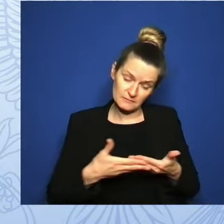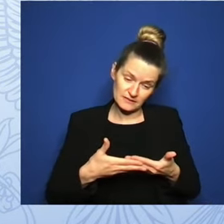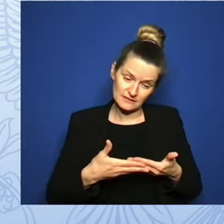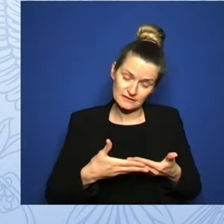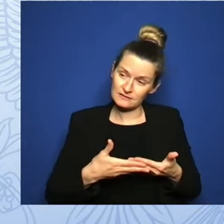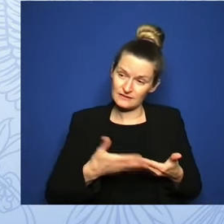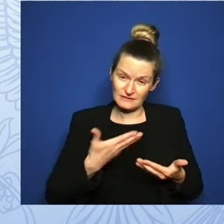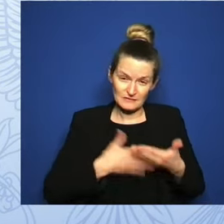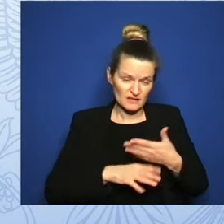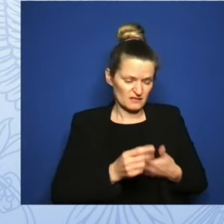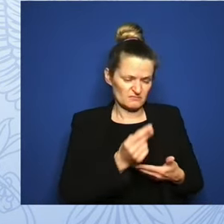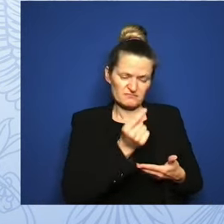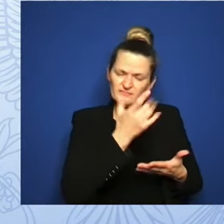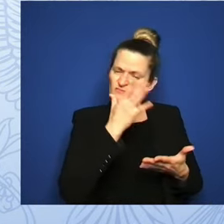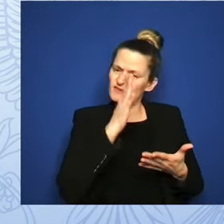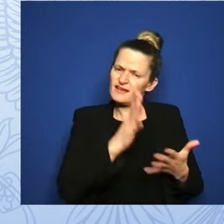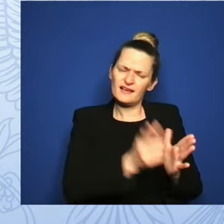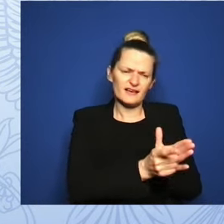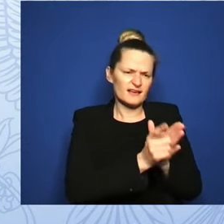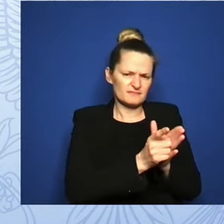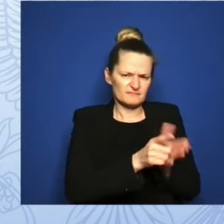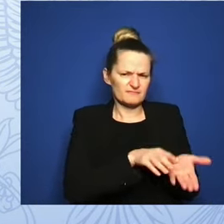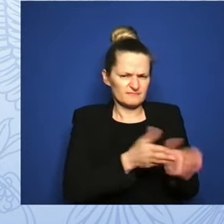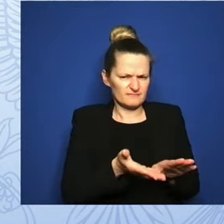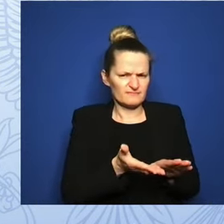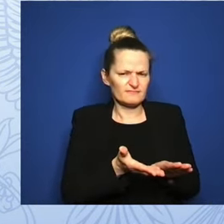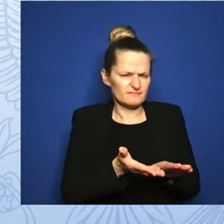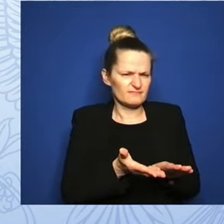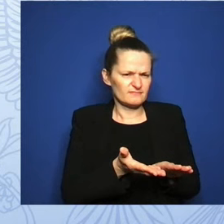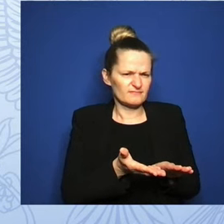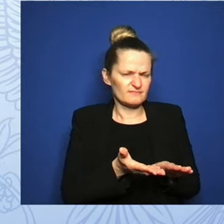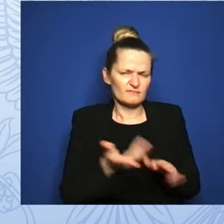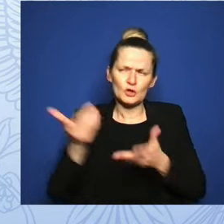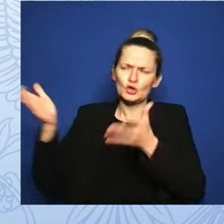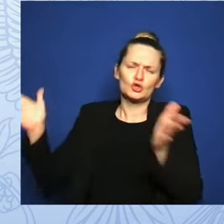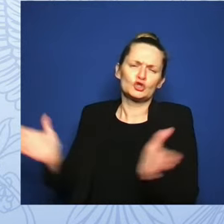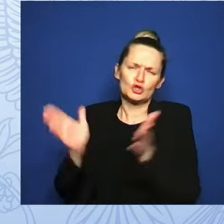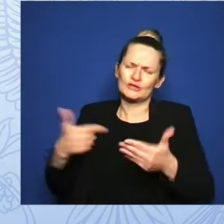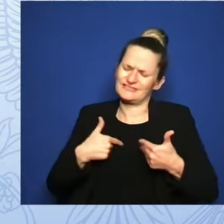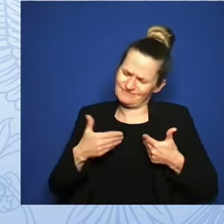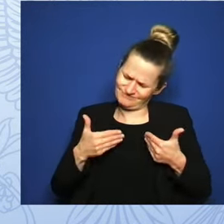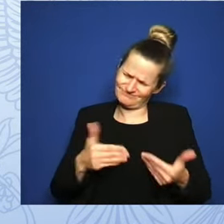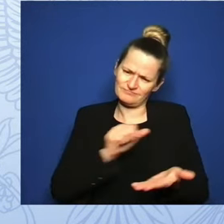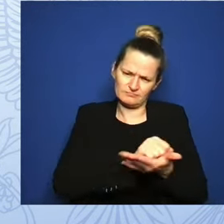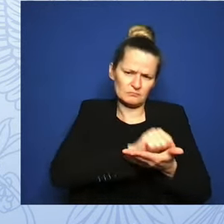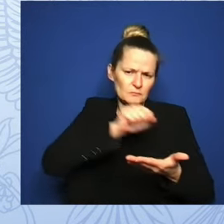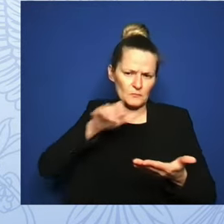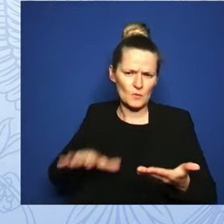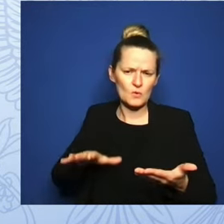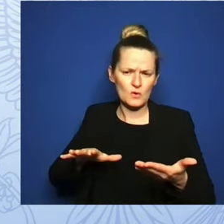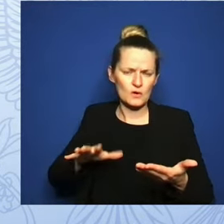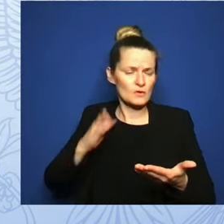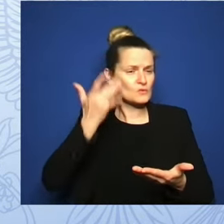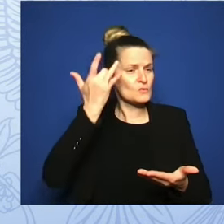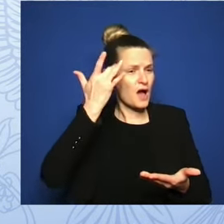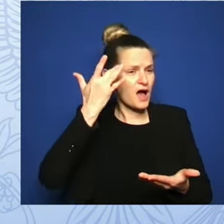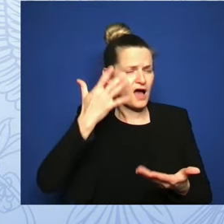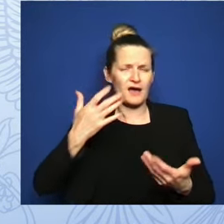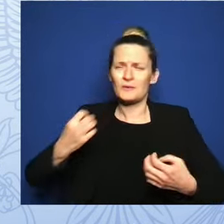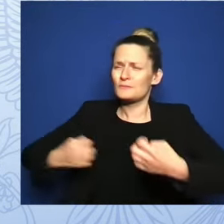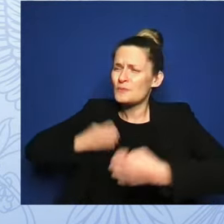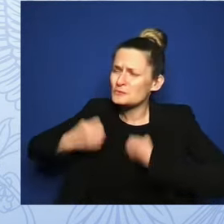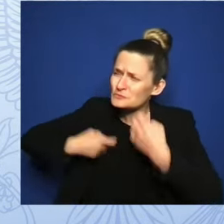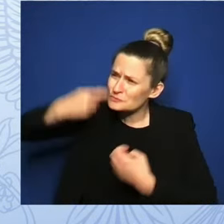terminate the pregnancy to avoid physical and further emotional trauma. We were heartbroken, but we